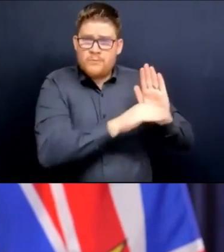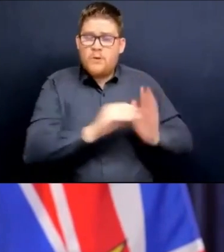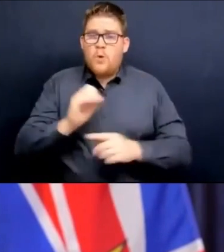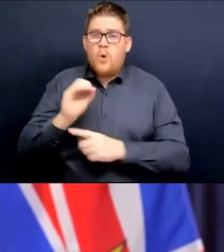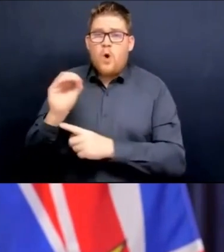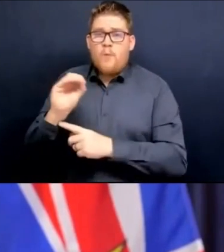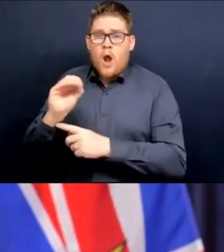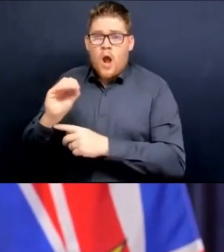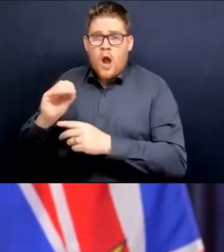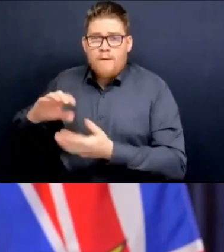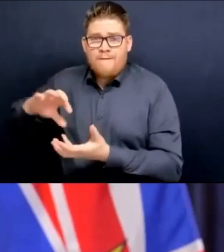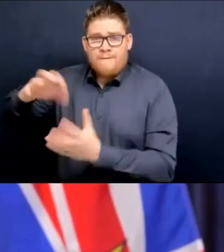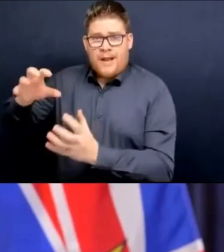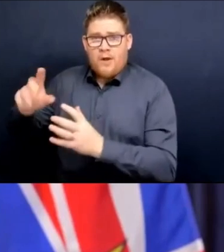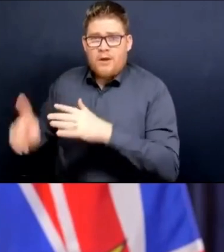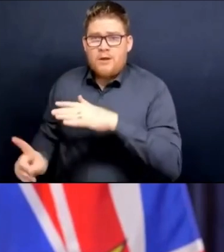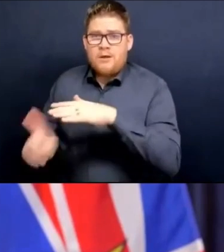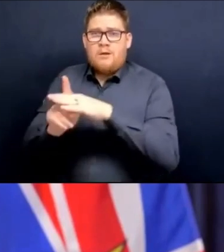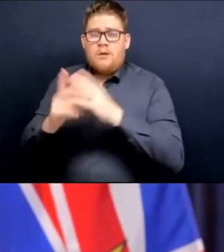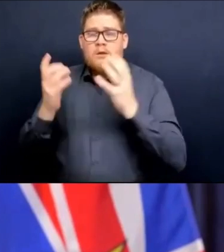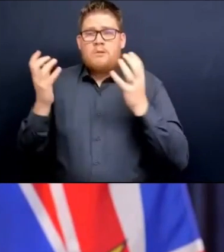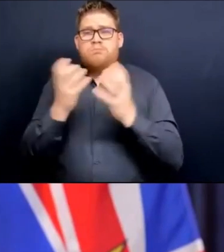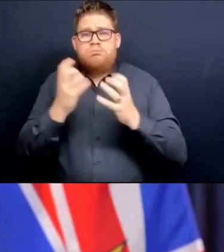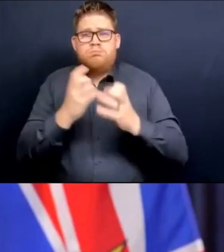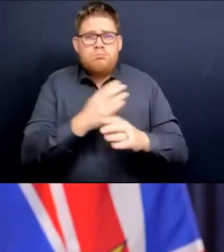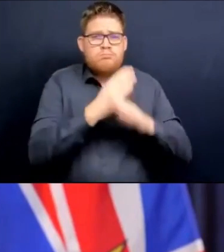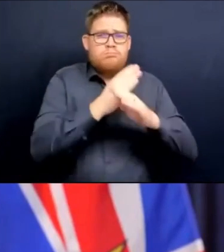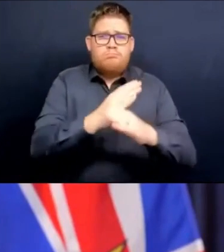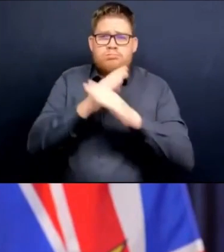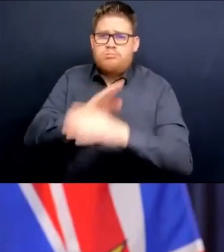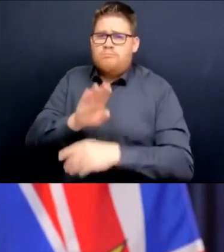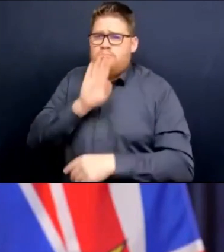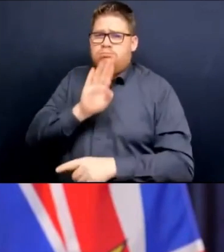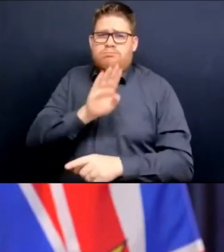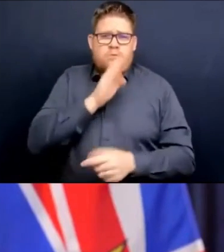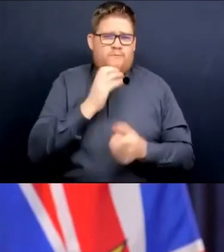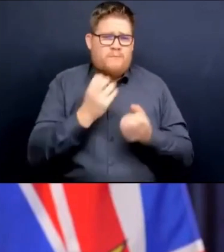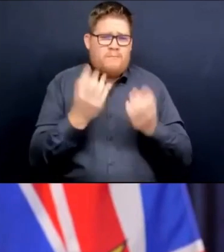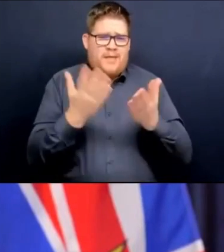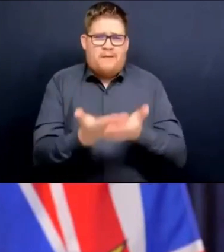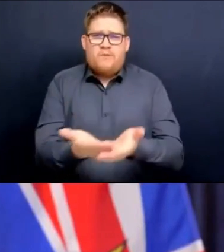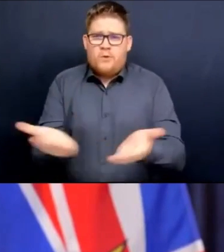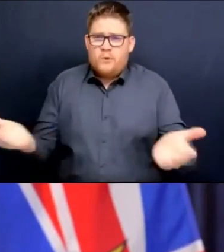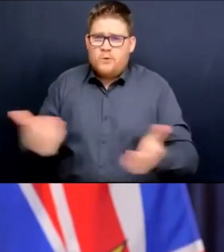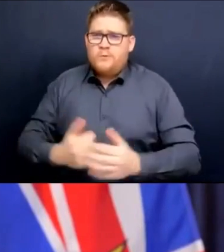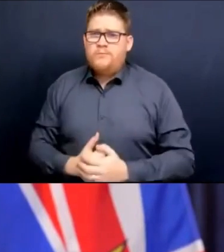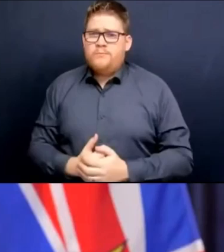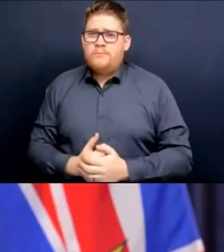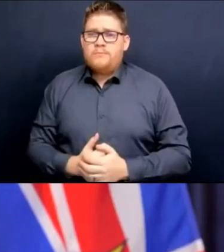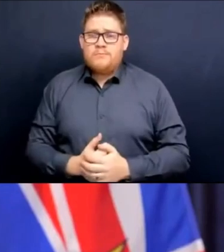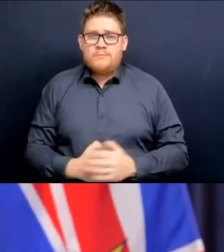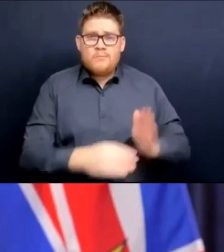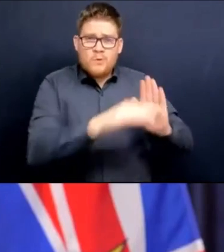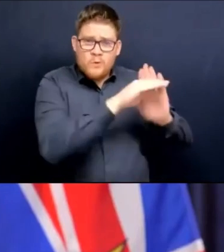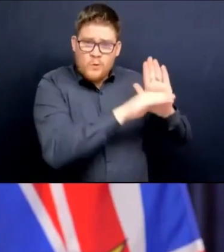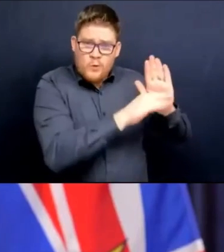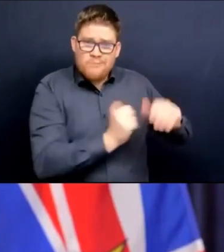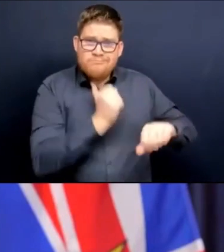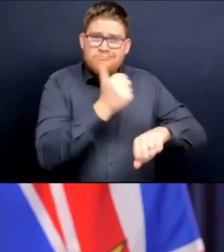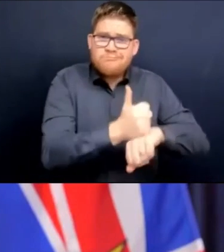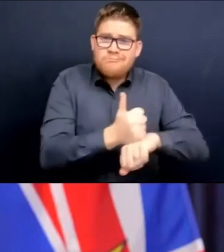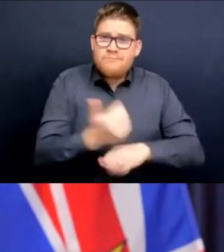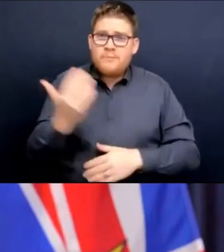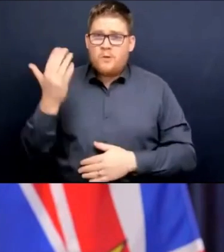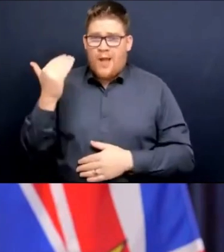approach since day one has been to ensure that the restrictions we've put in place are absolutely necessary to protect people going forward.